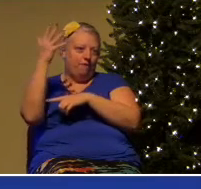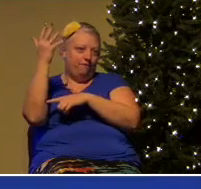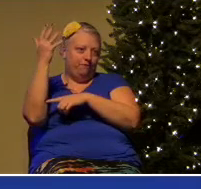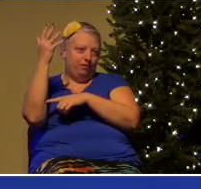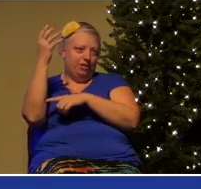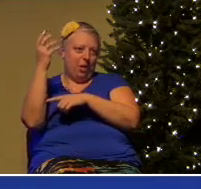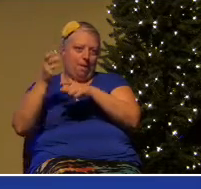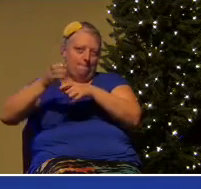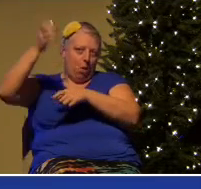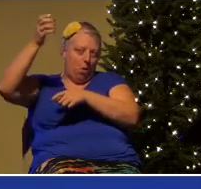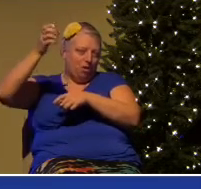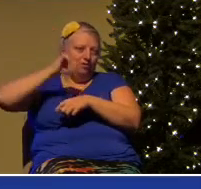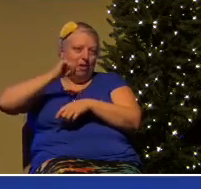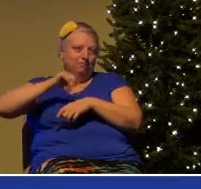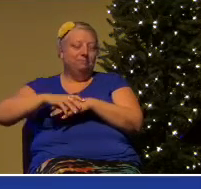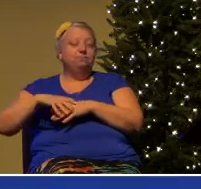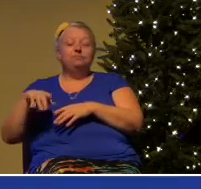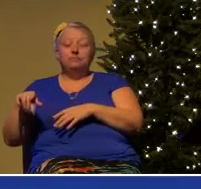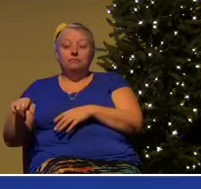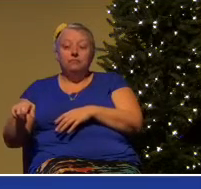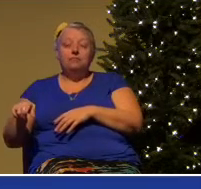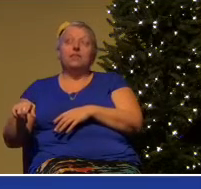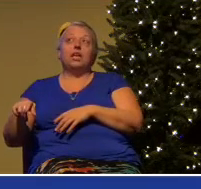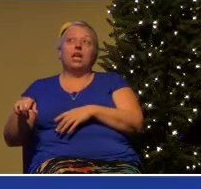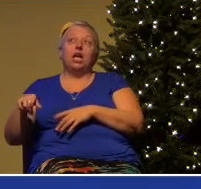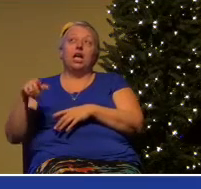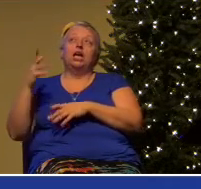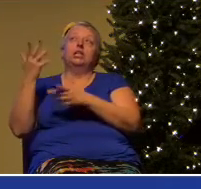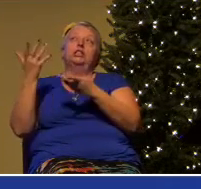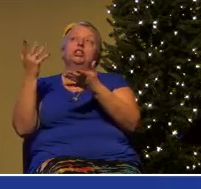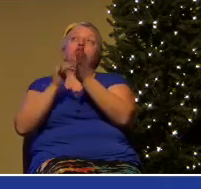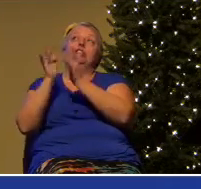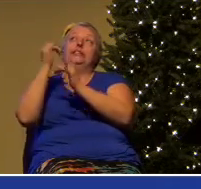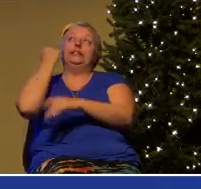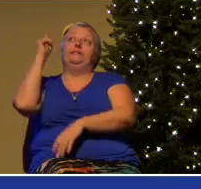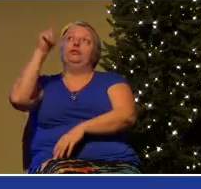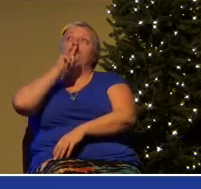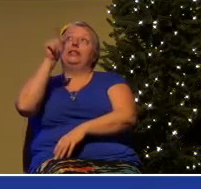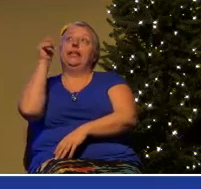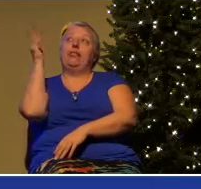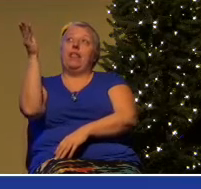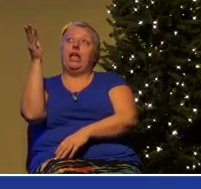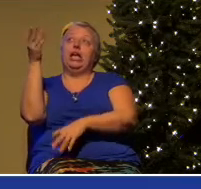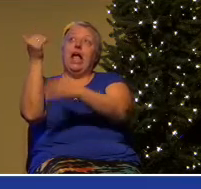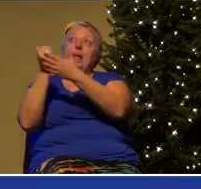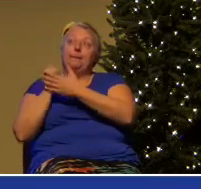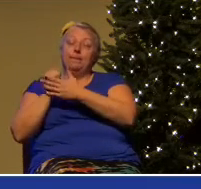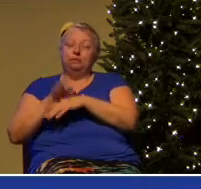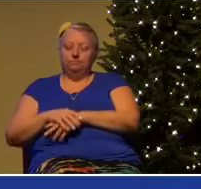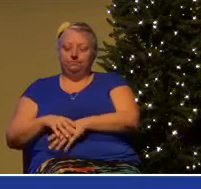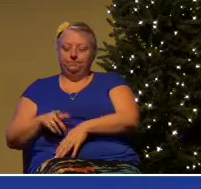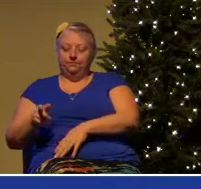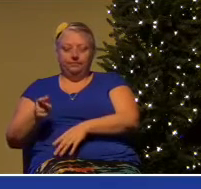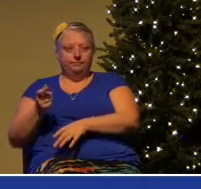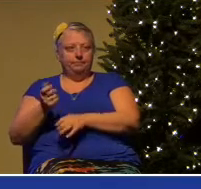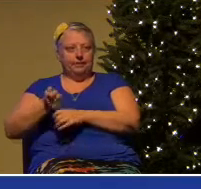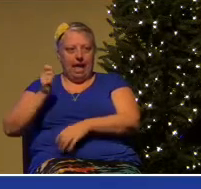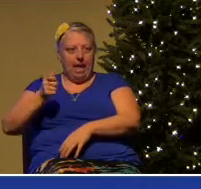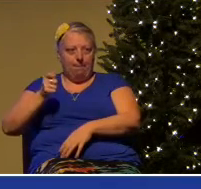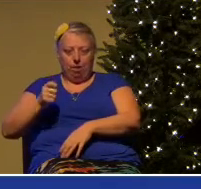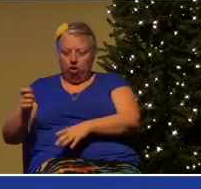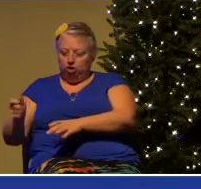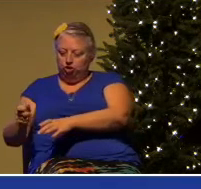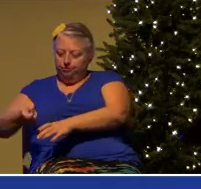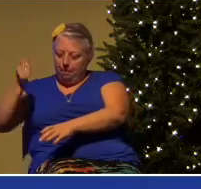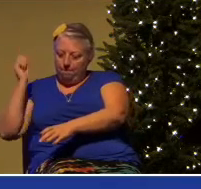he tapped that bearing with his hammer and off it popped now the skeptic will say well it would have